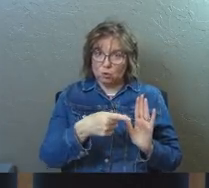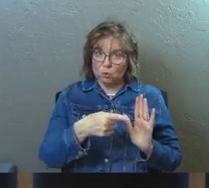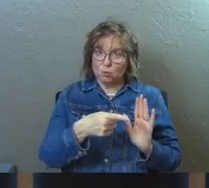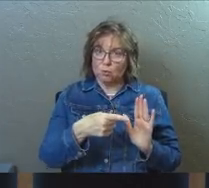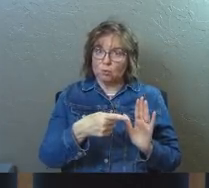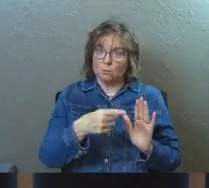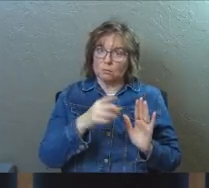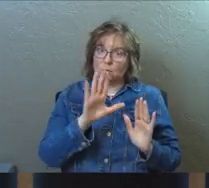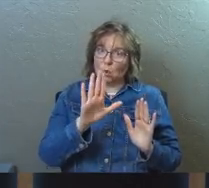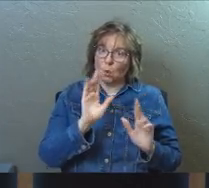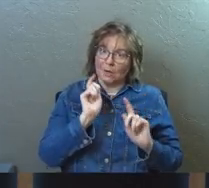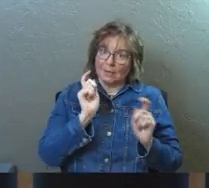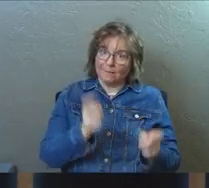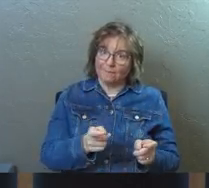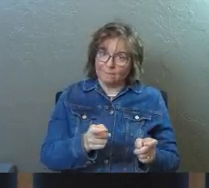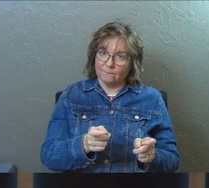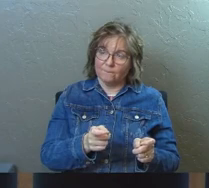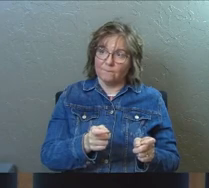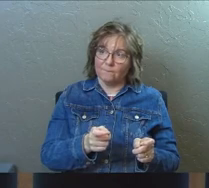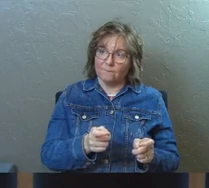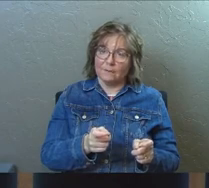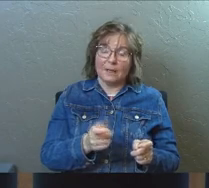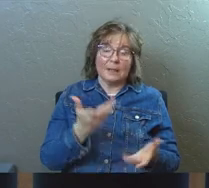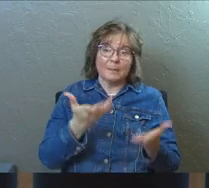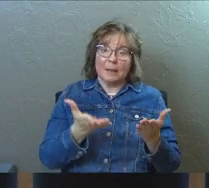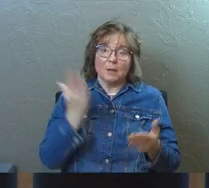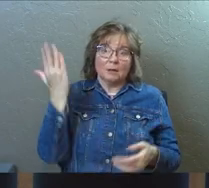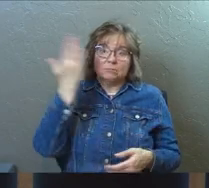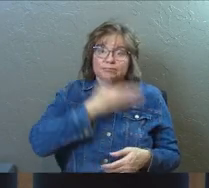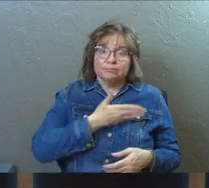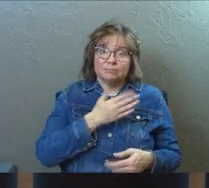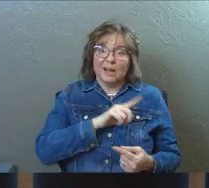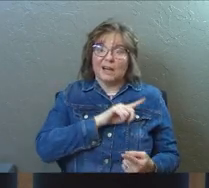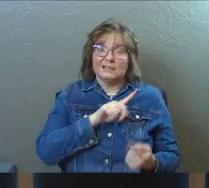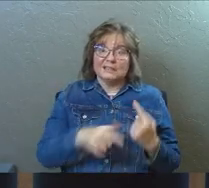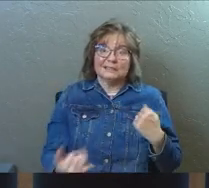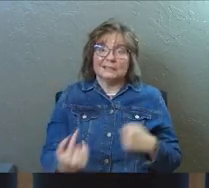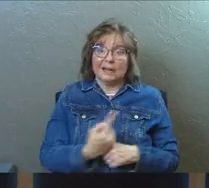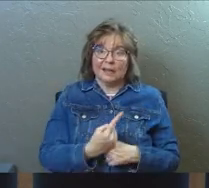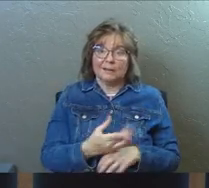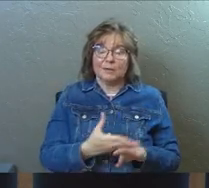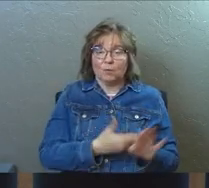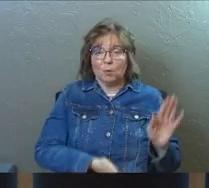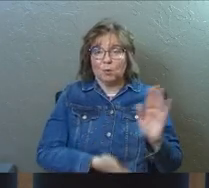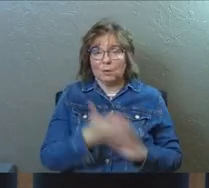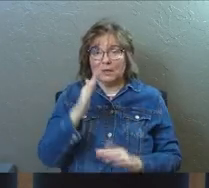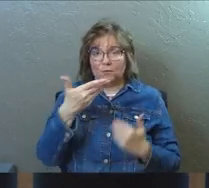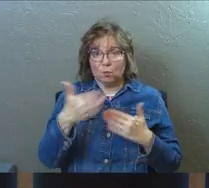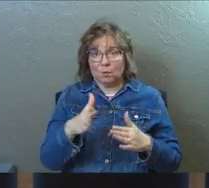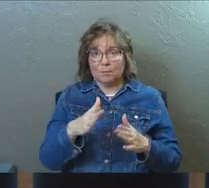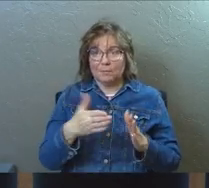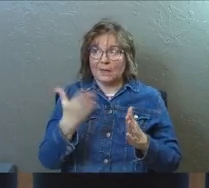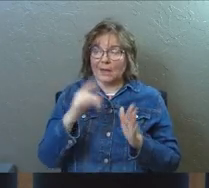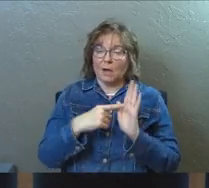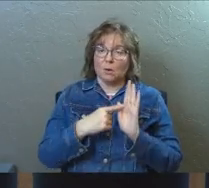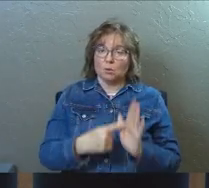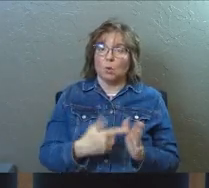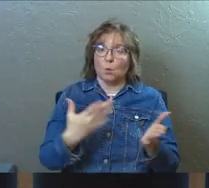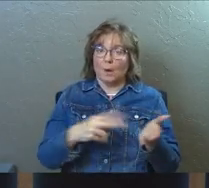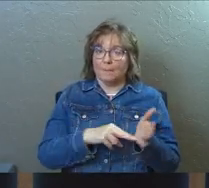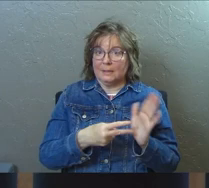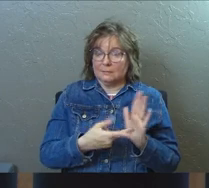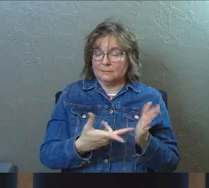his gift on you that you might never even have known about today before you leave the room. And